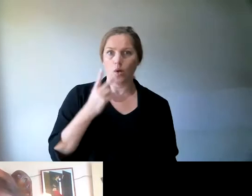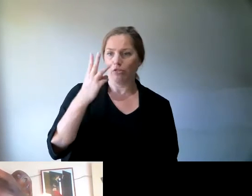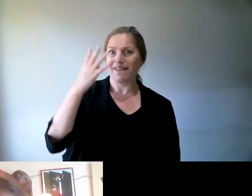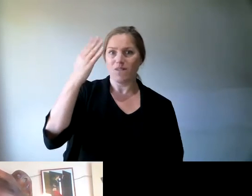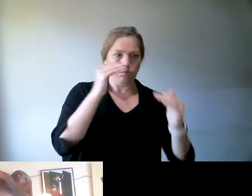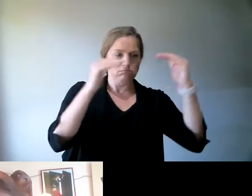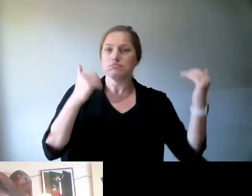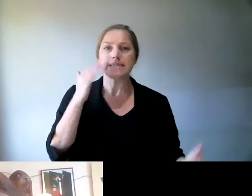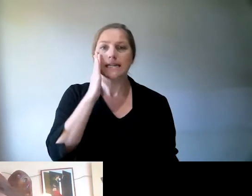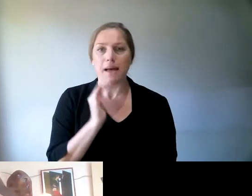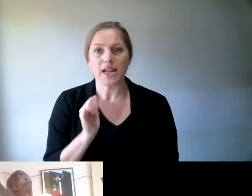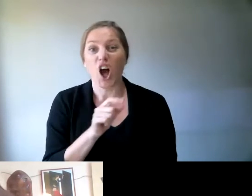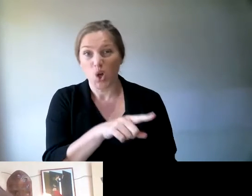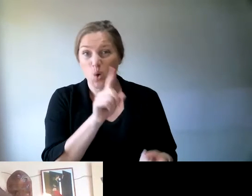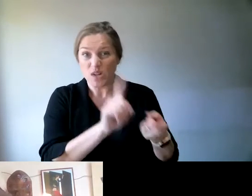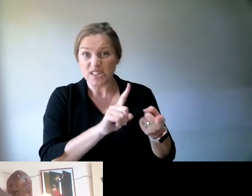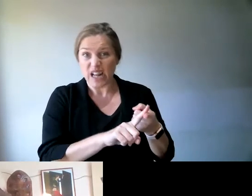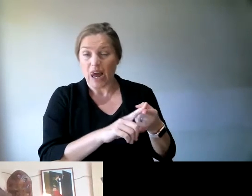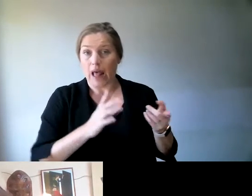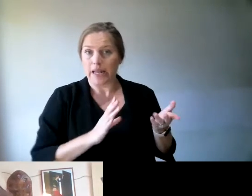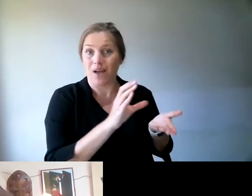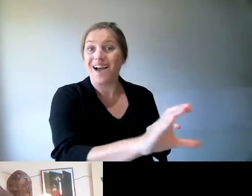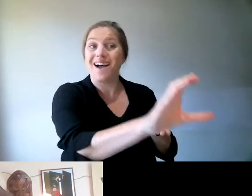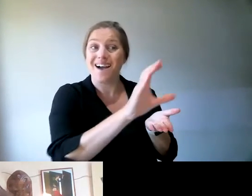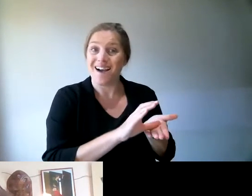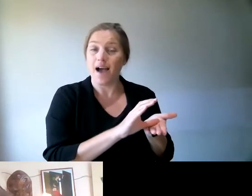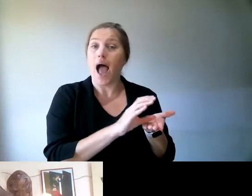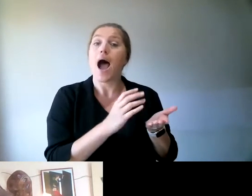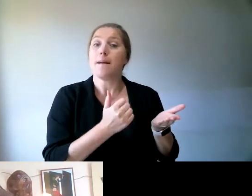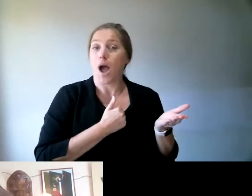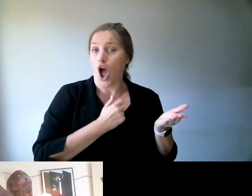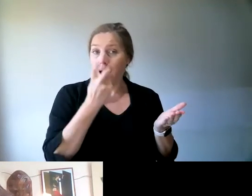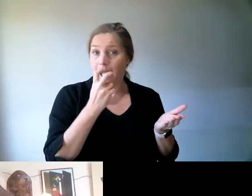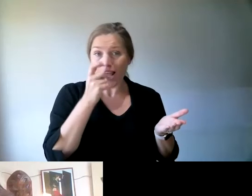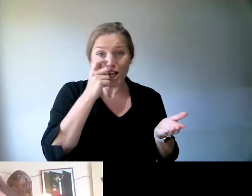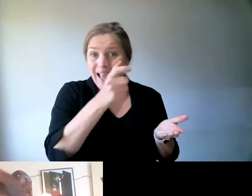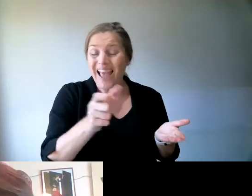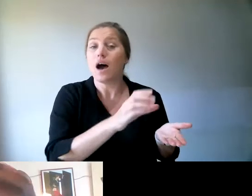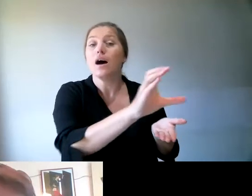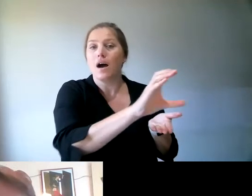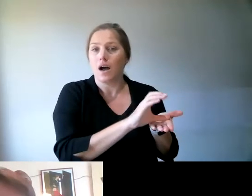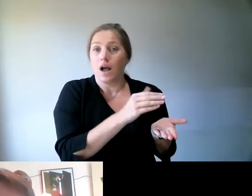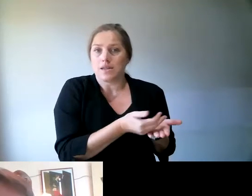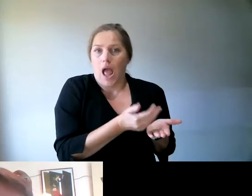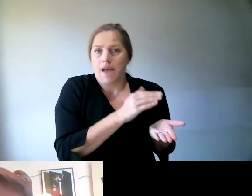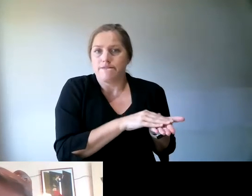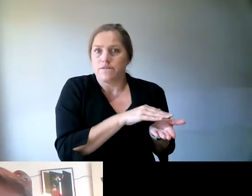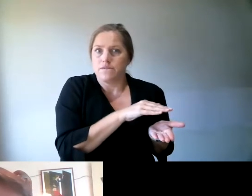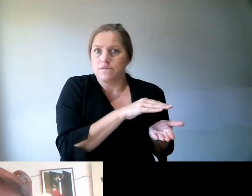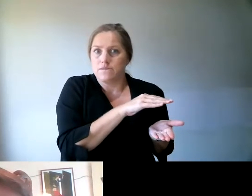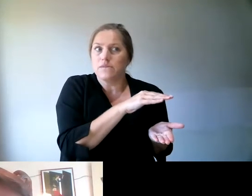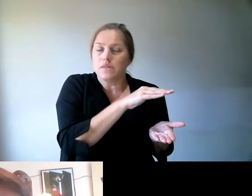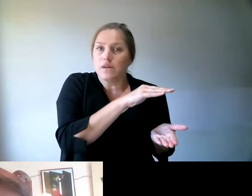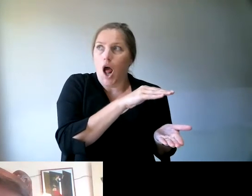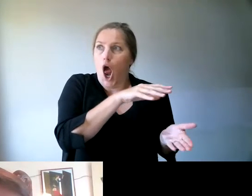chance that you will need to save the amount of money you get under that package and go without other services to be able to save up enough for that piece of